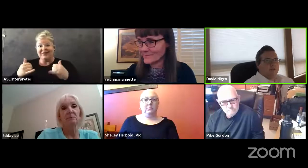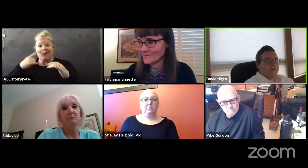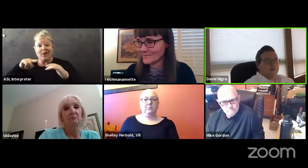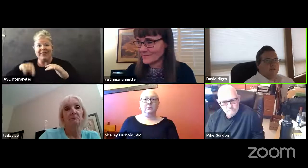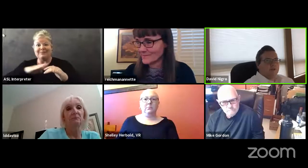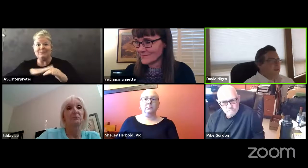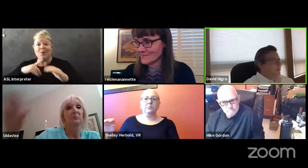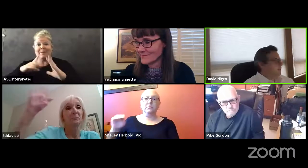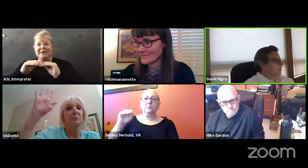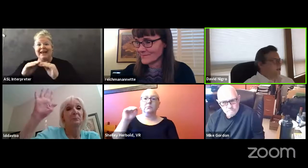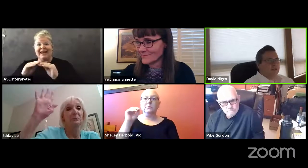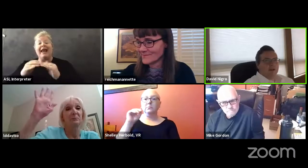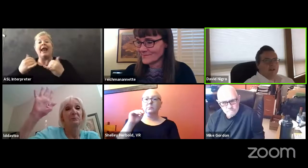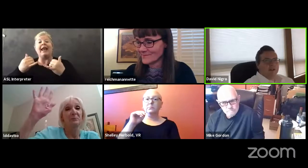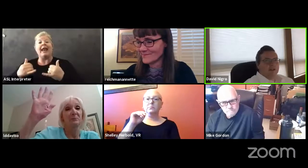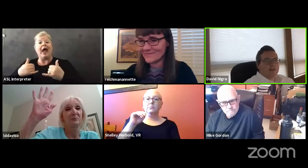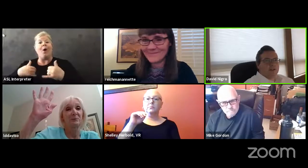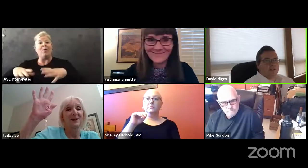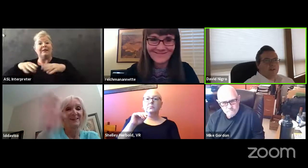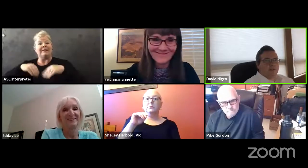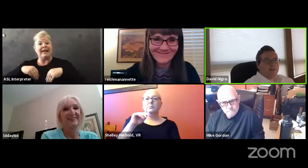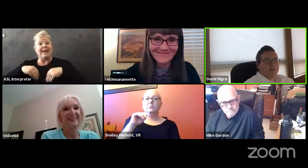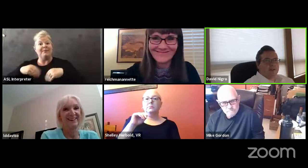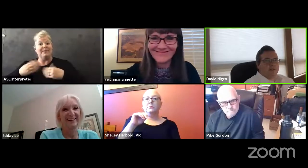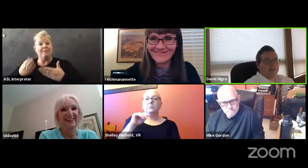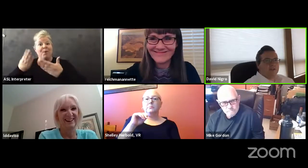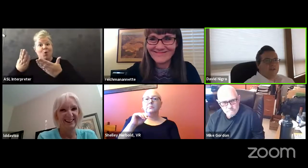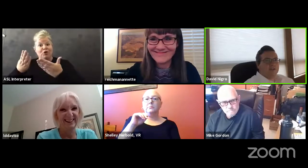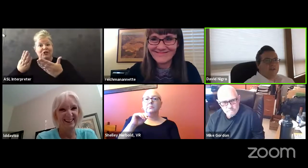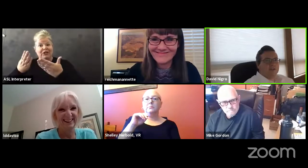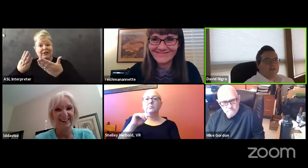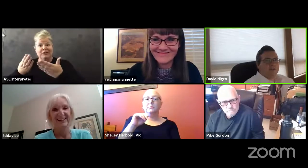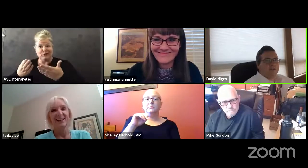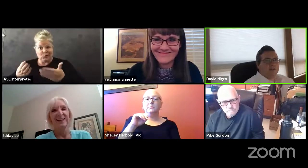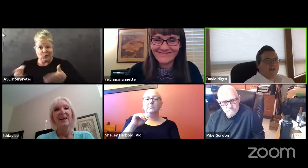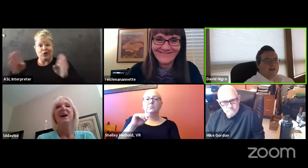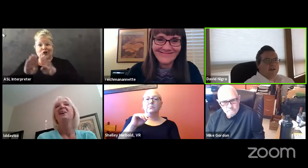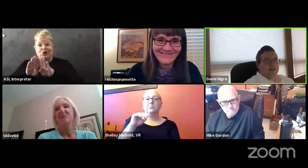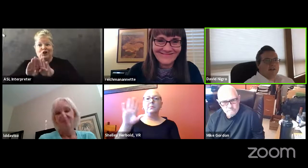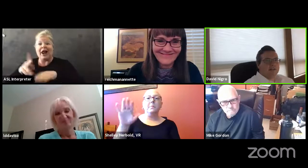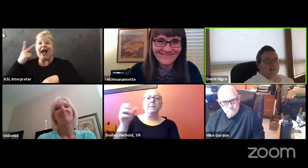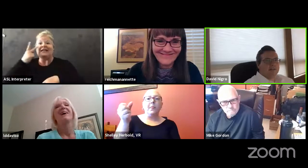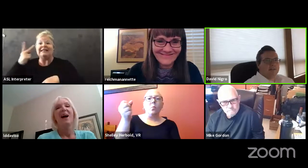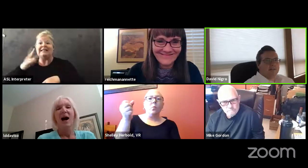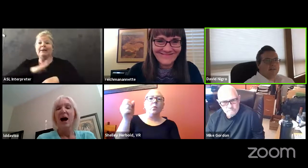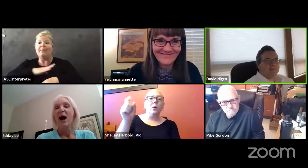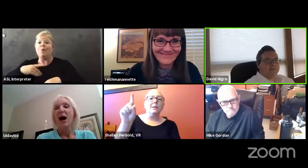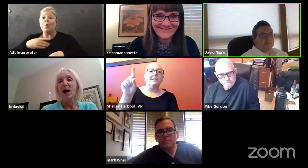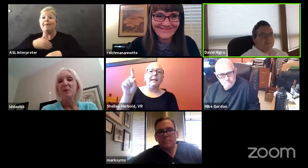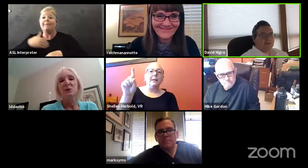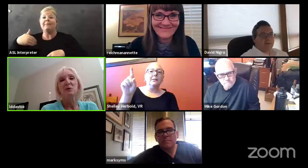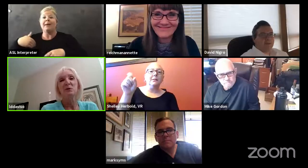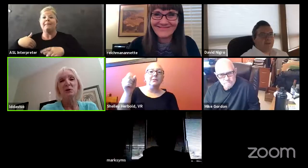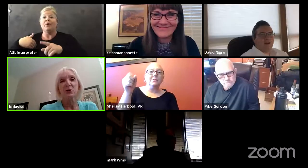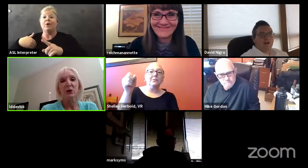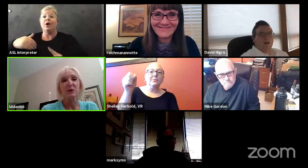motion to to adjourn i see board member davison uh raising her hand i move to adjourn